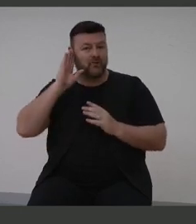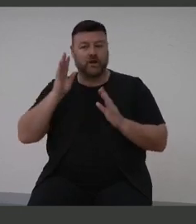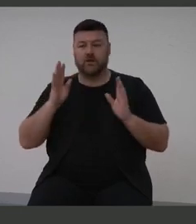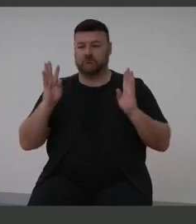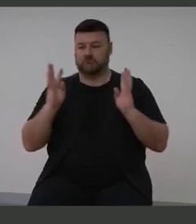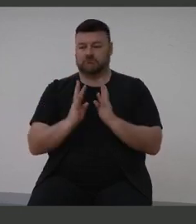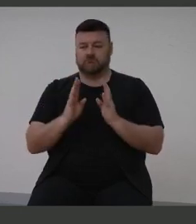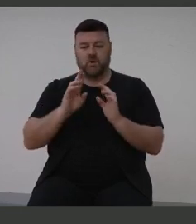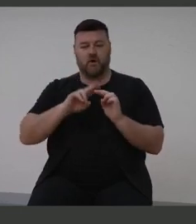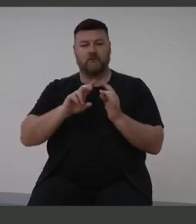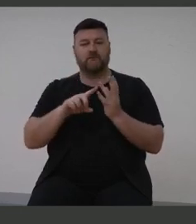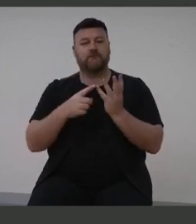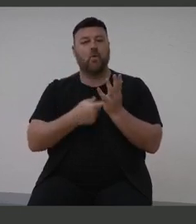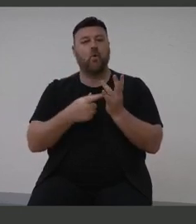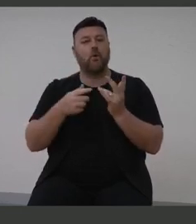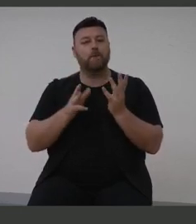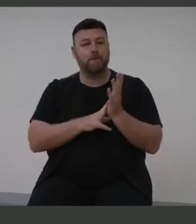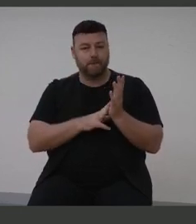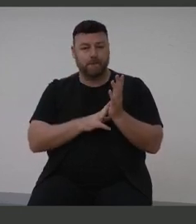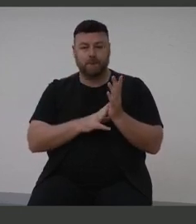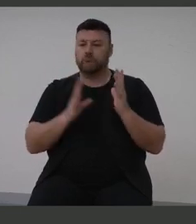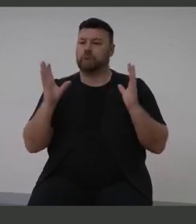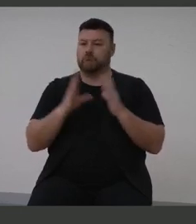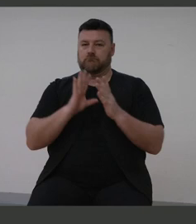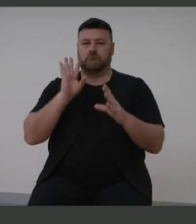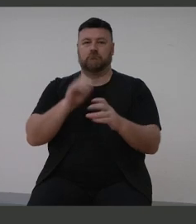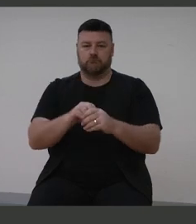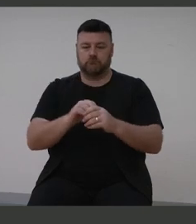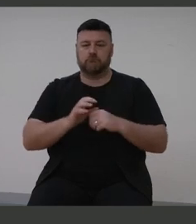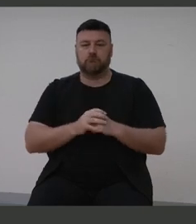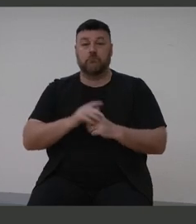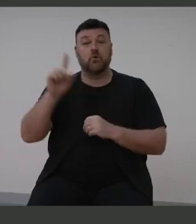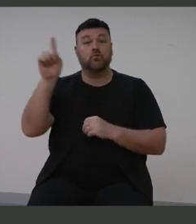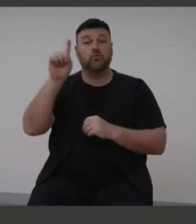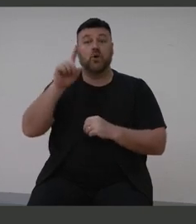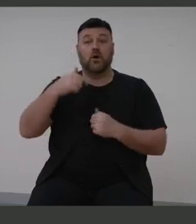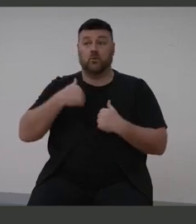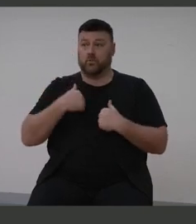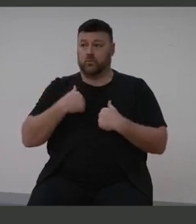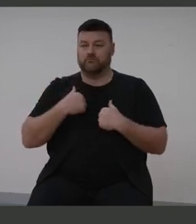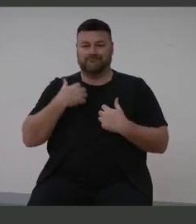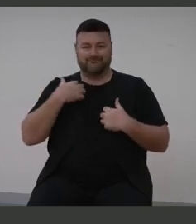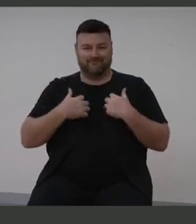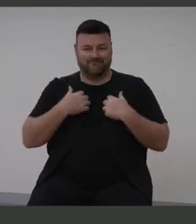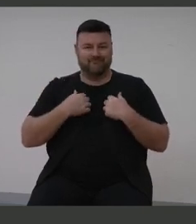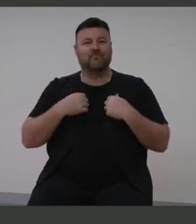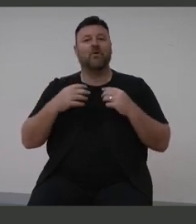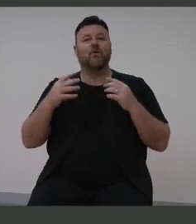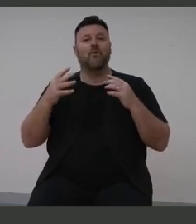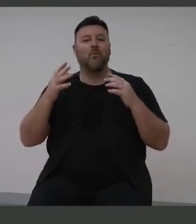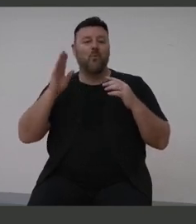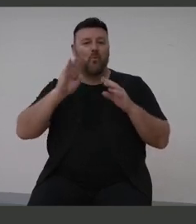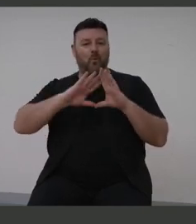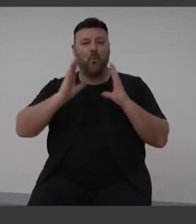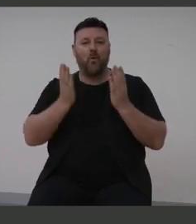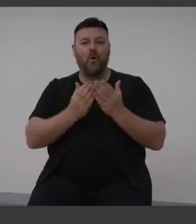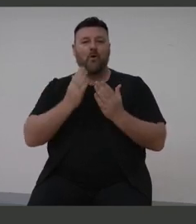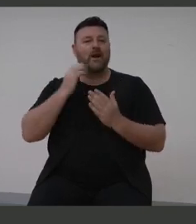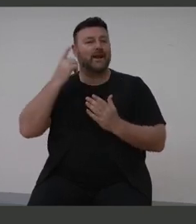Organisation. Today, we look forward to the World Hearing Report. Looking back,